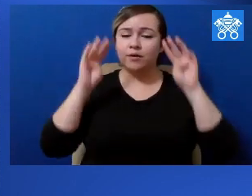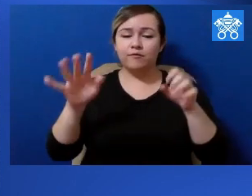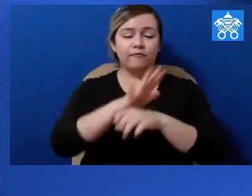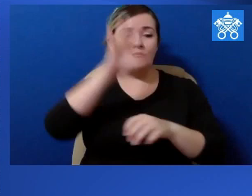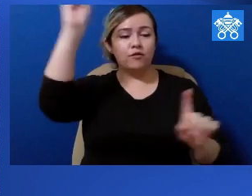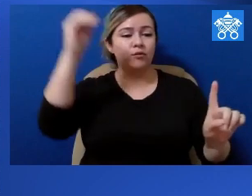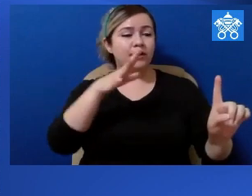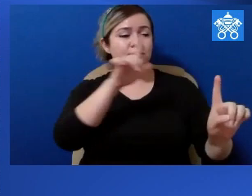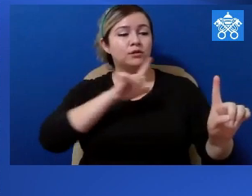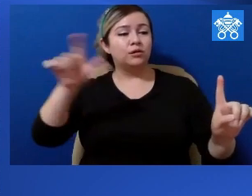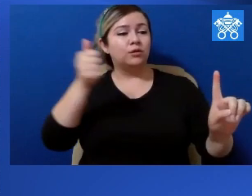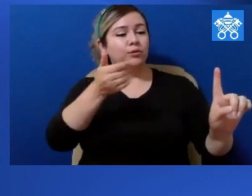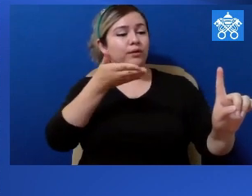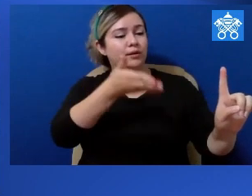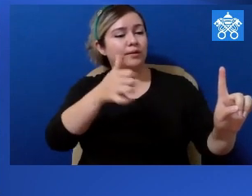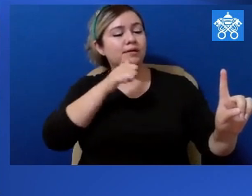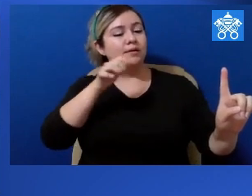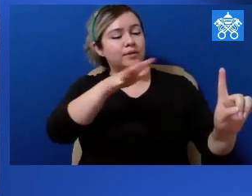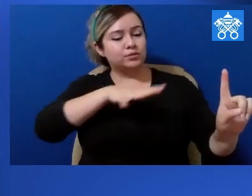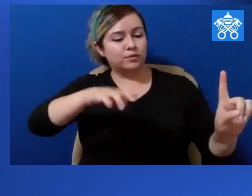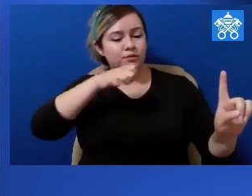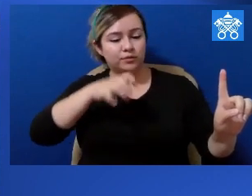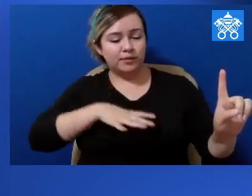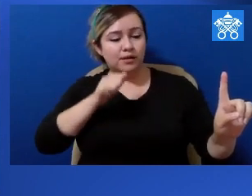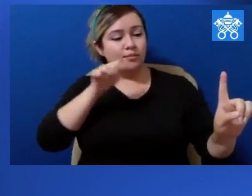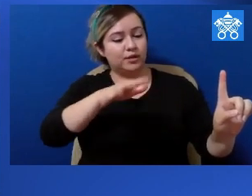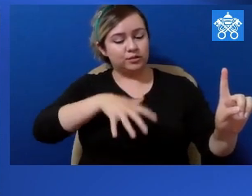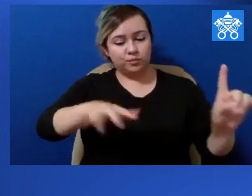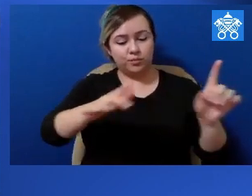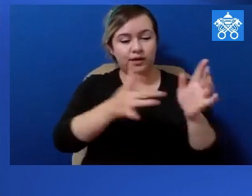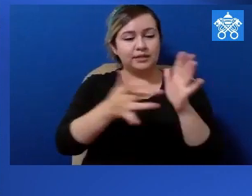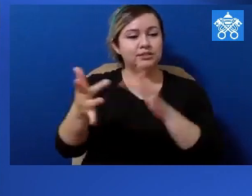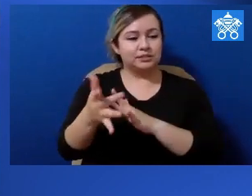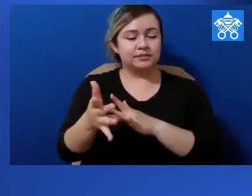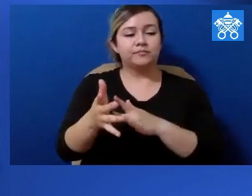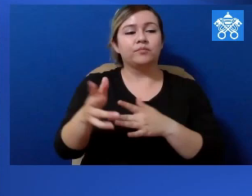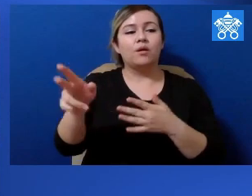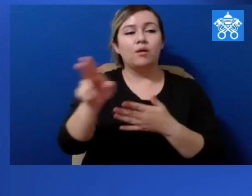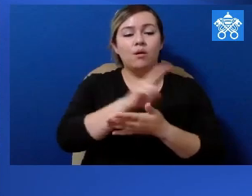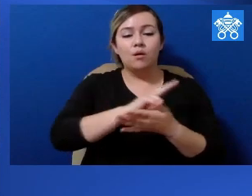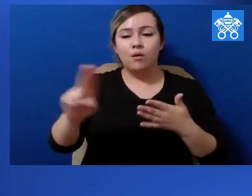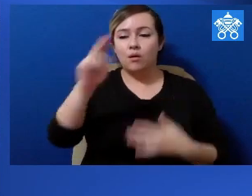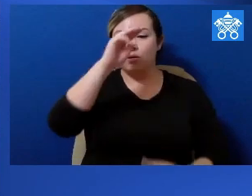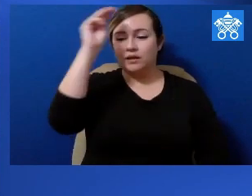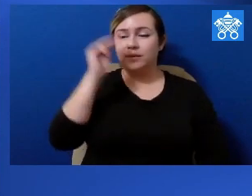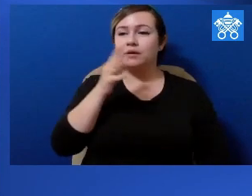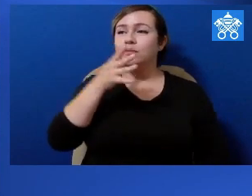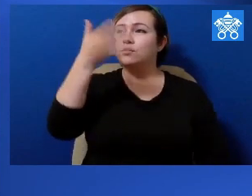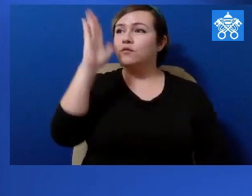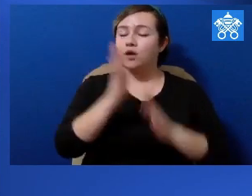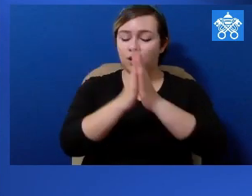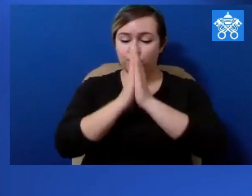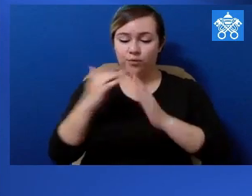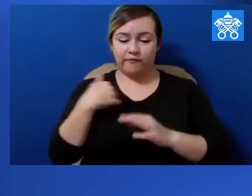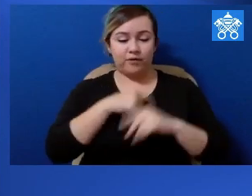mulieribus et benedicto fruttoventris tui Iesus. Sancta Maria, Mater Dei, ora pronobbis peccatoribus, nunc et